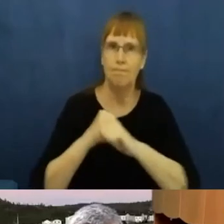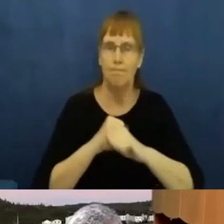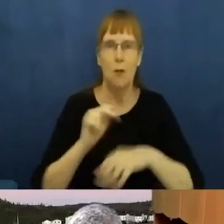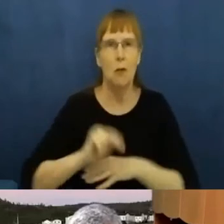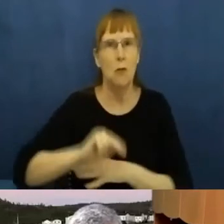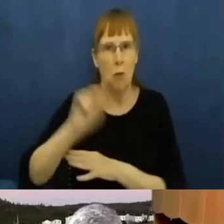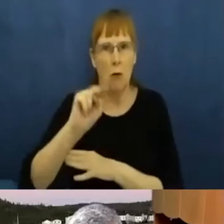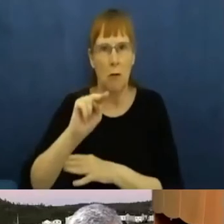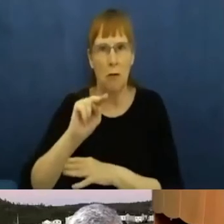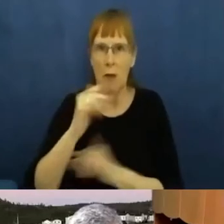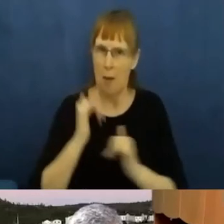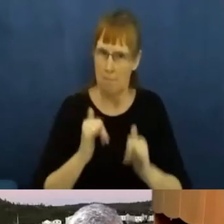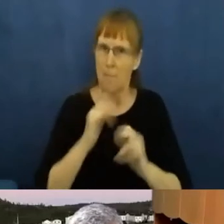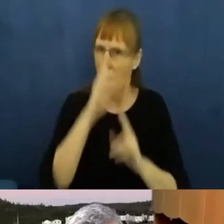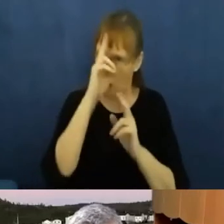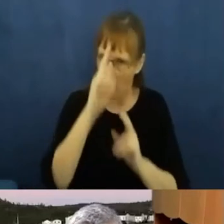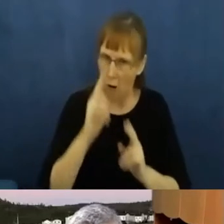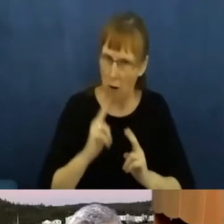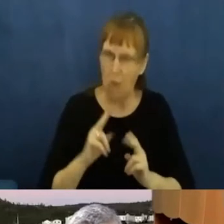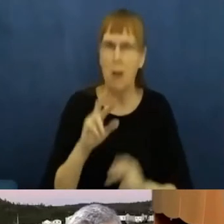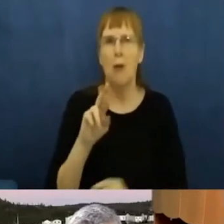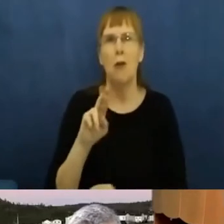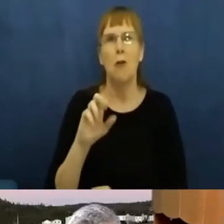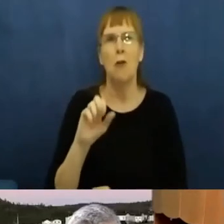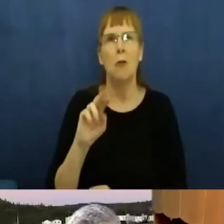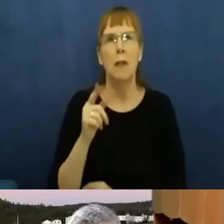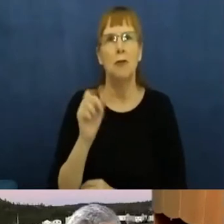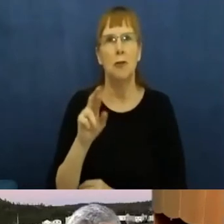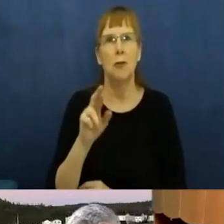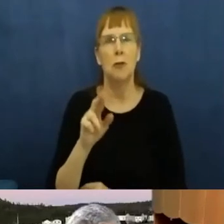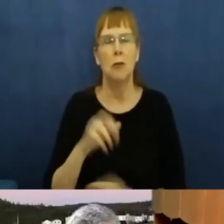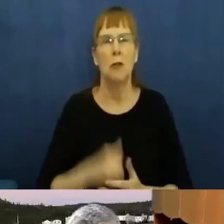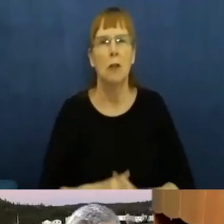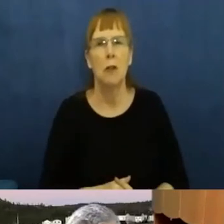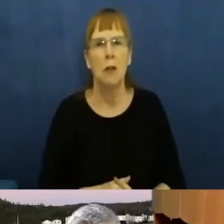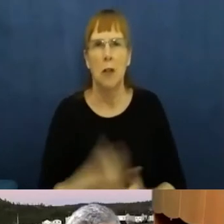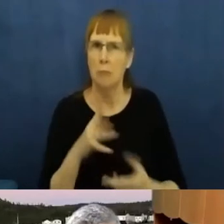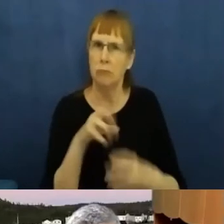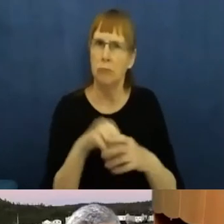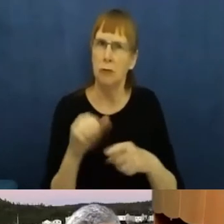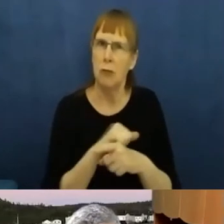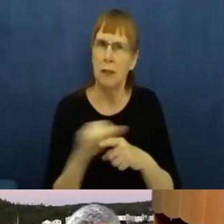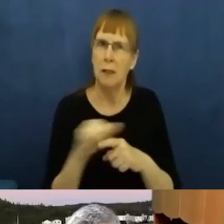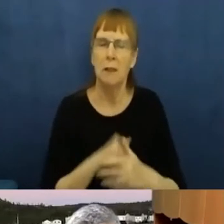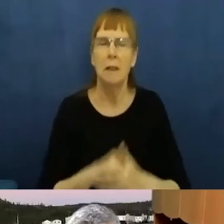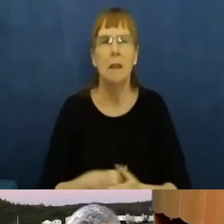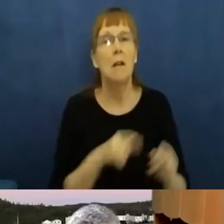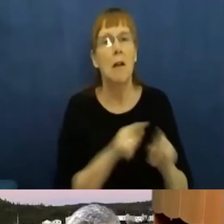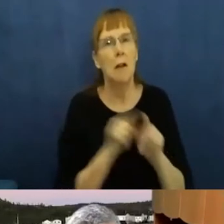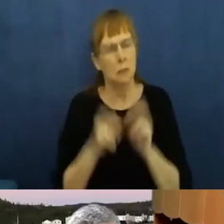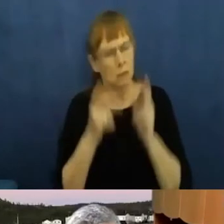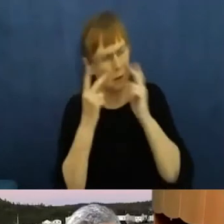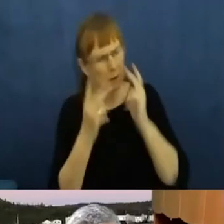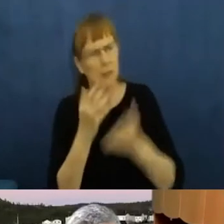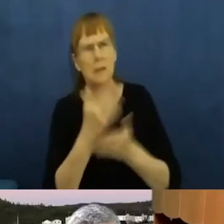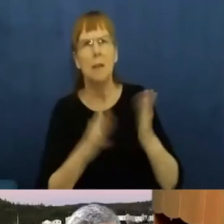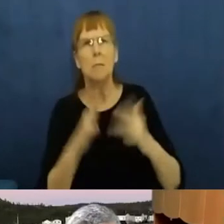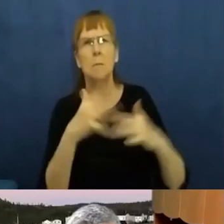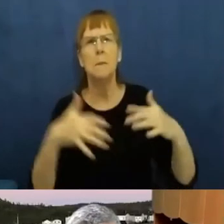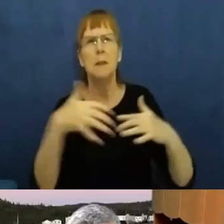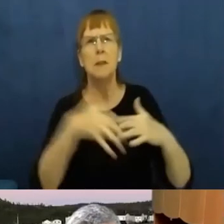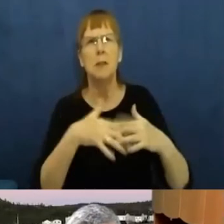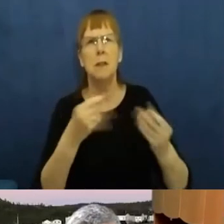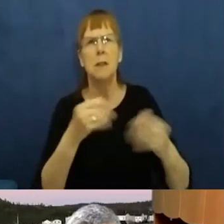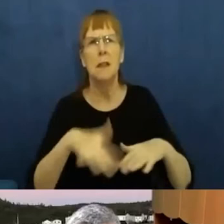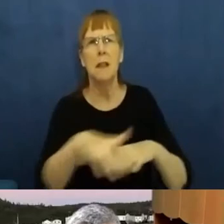examples of the way in which some Indigenous nations are developing access